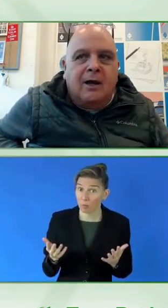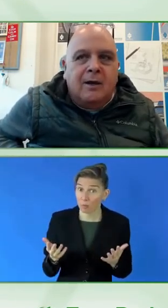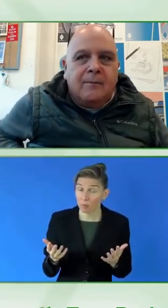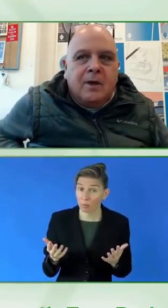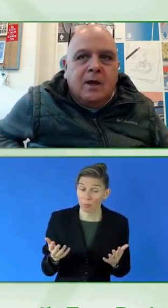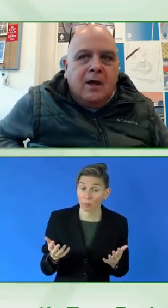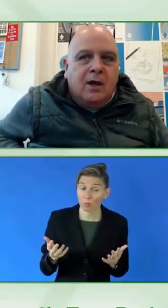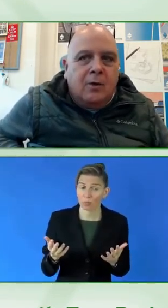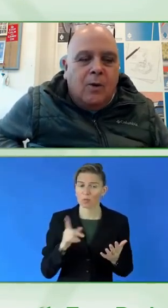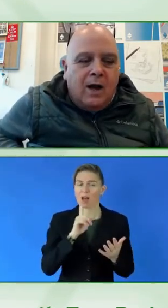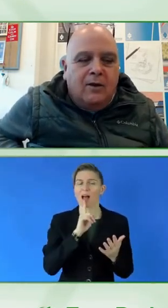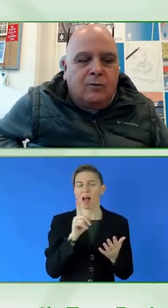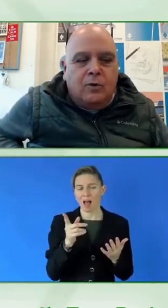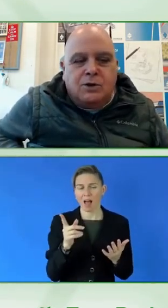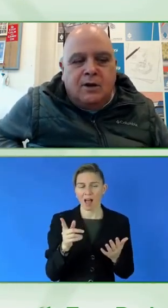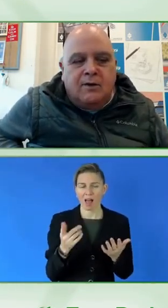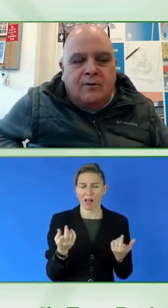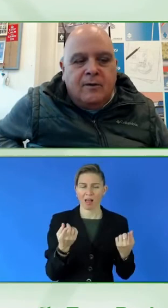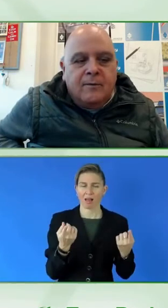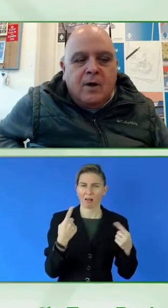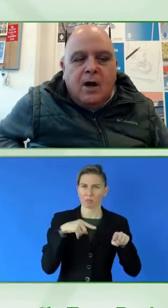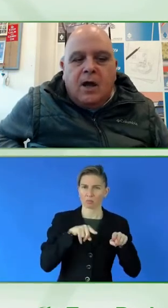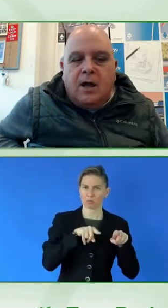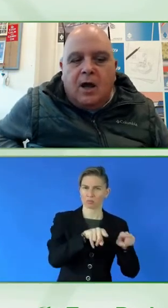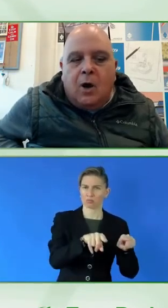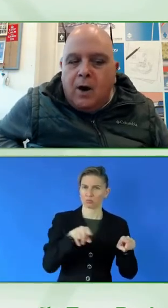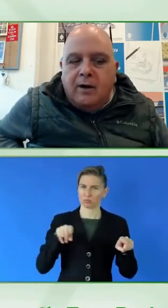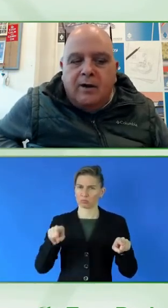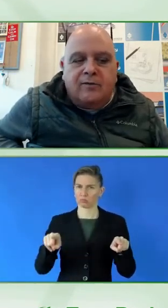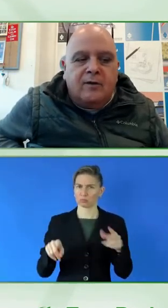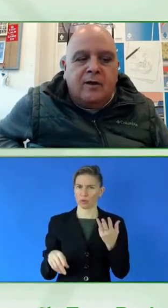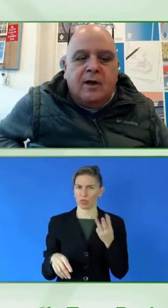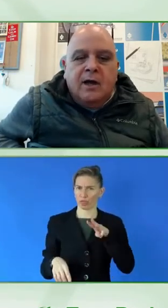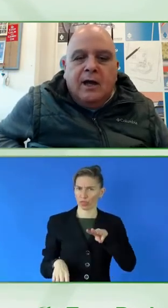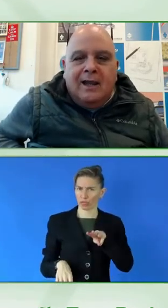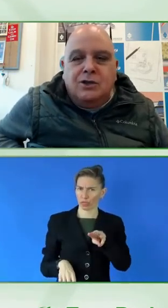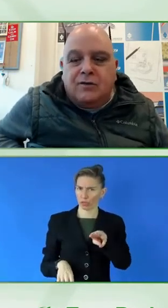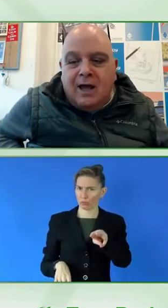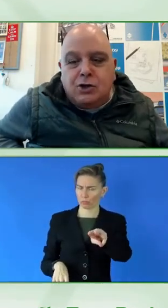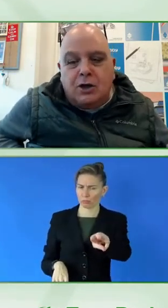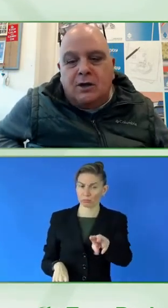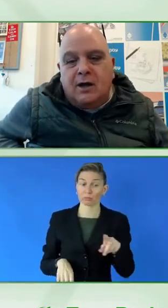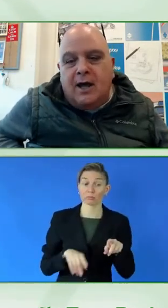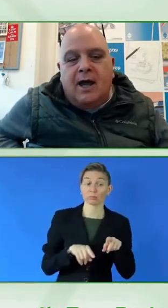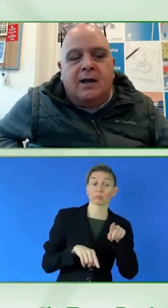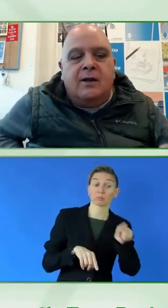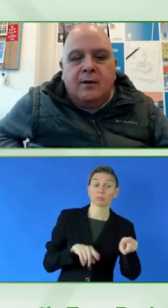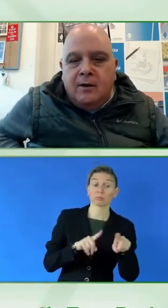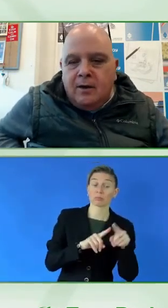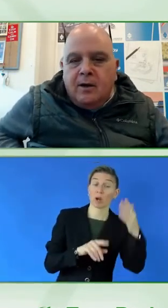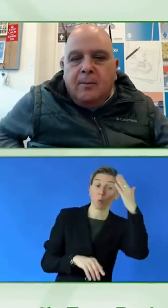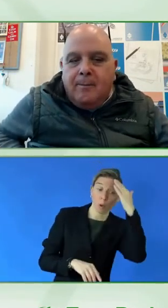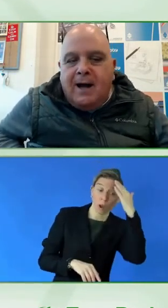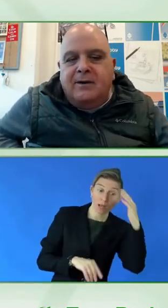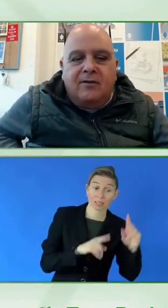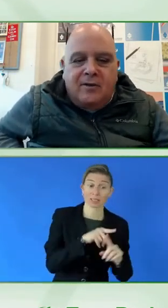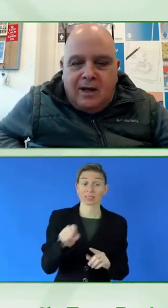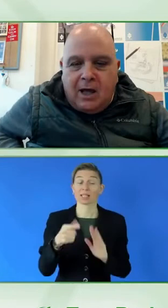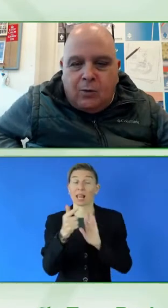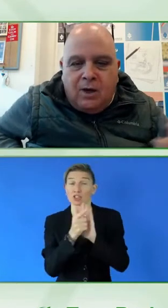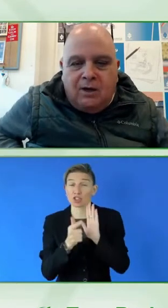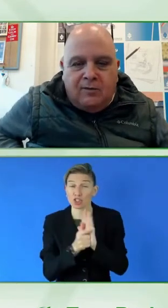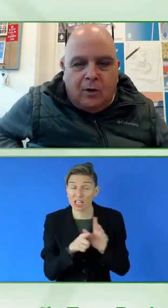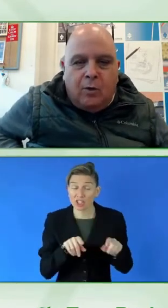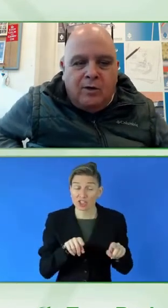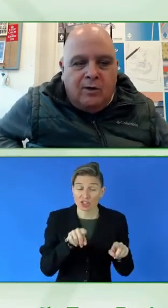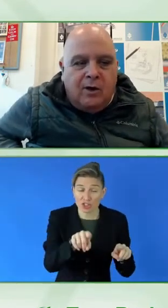ways, which is awareness, legislation, and models